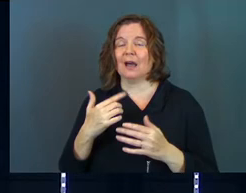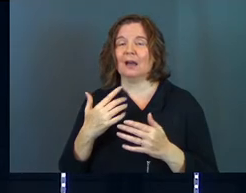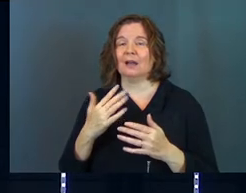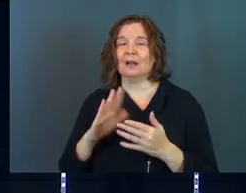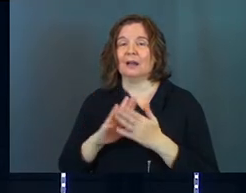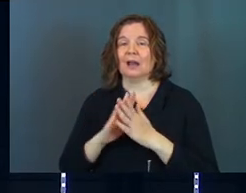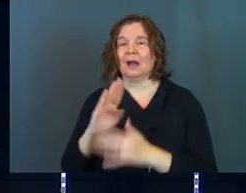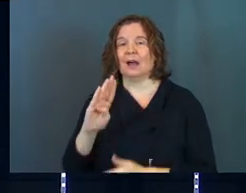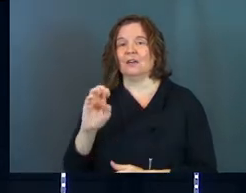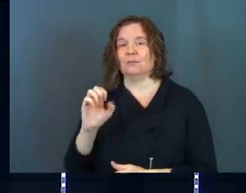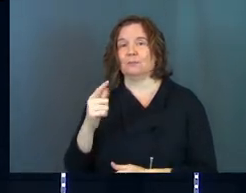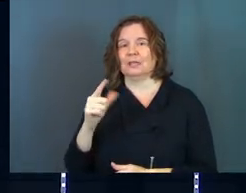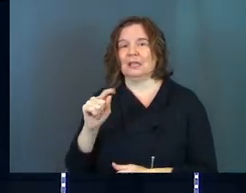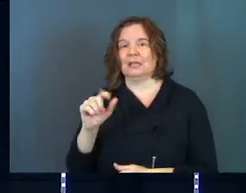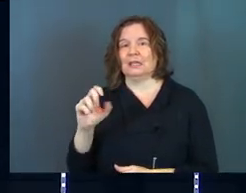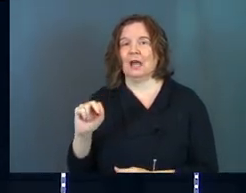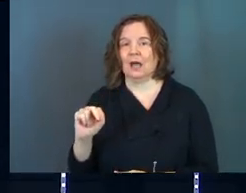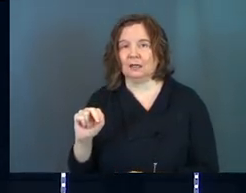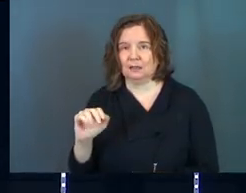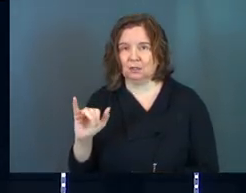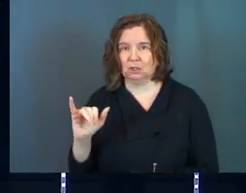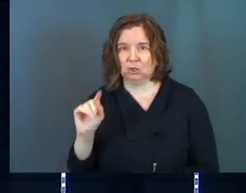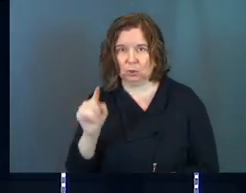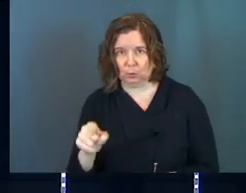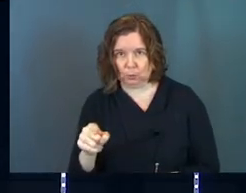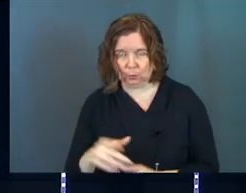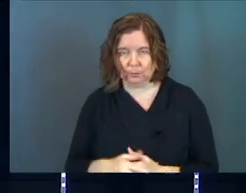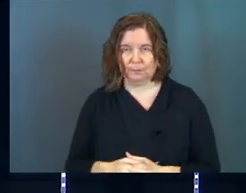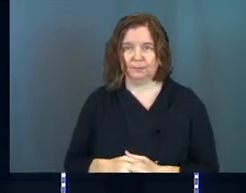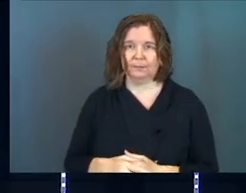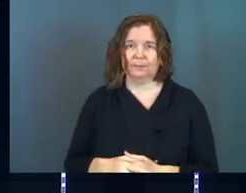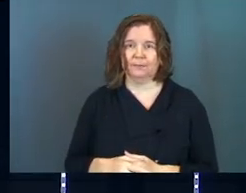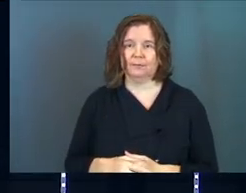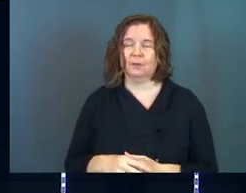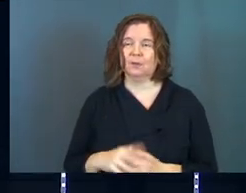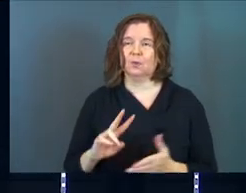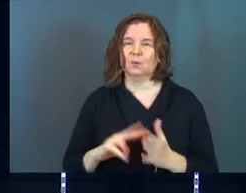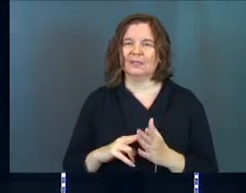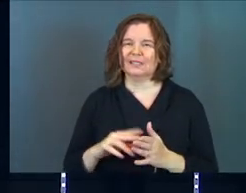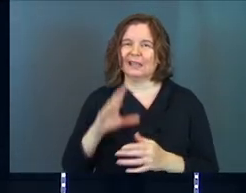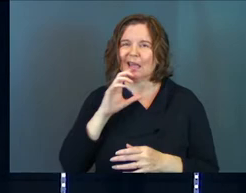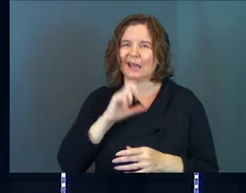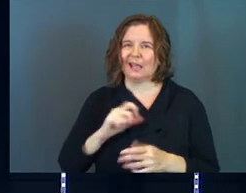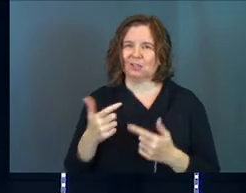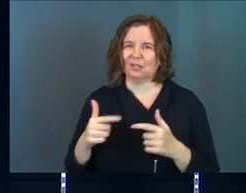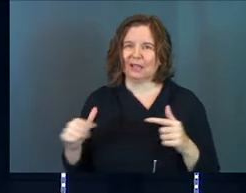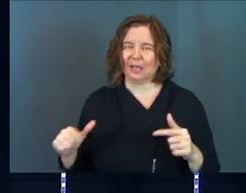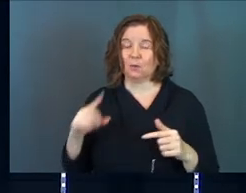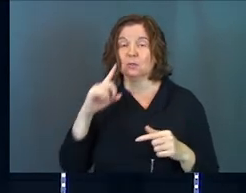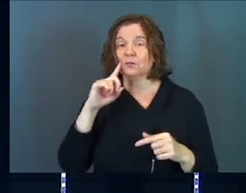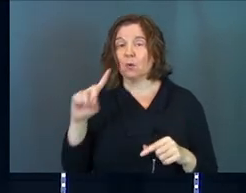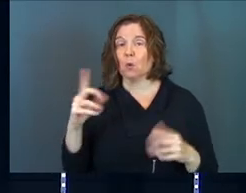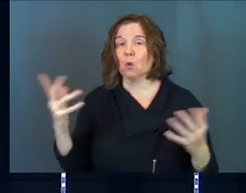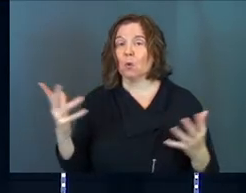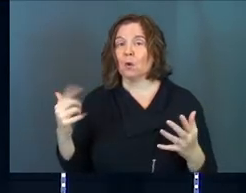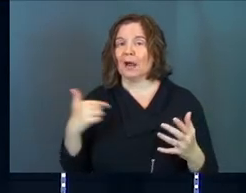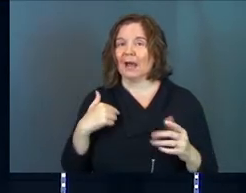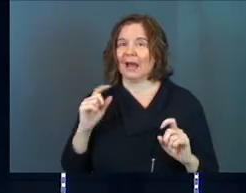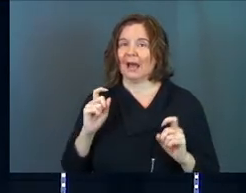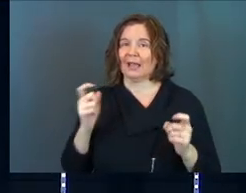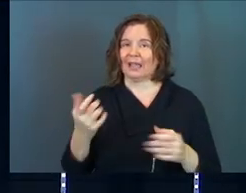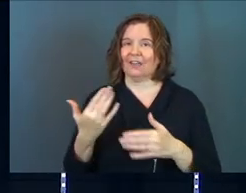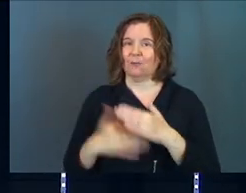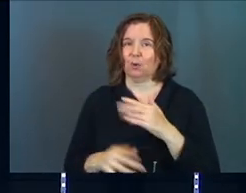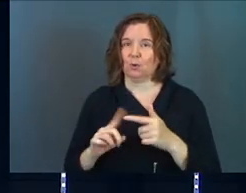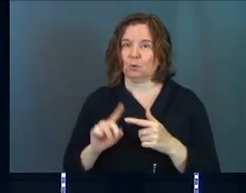begotten you. I've begotten you. Which is that ancient language for I gave